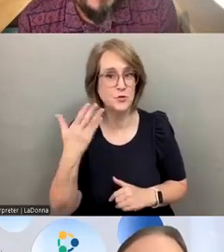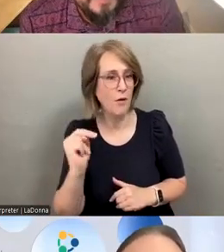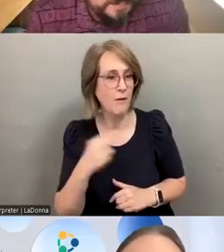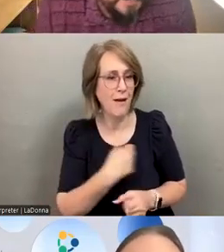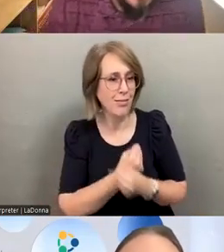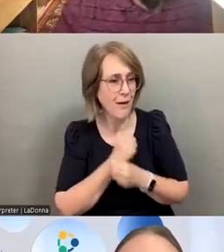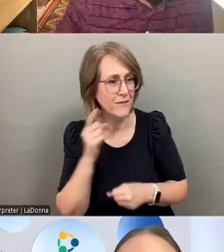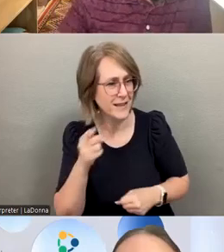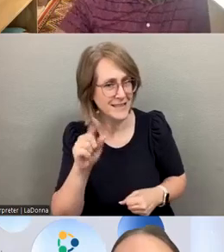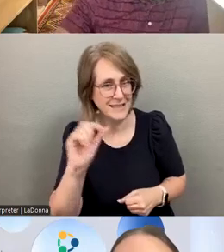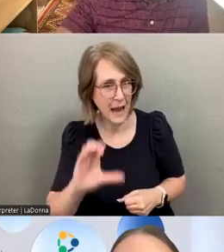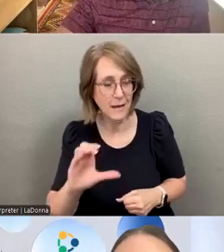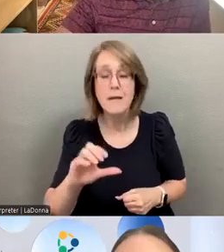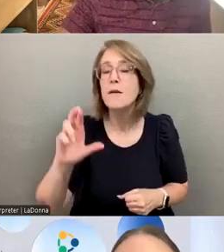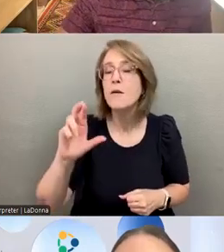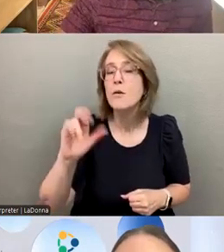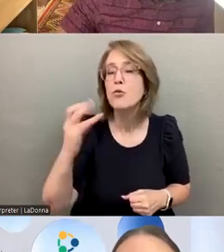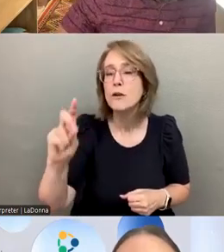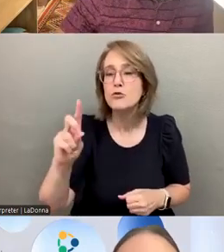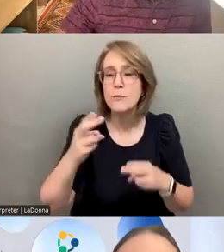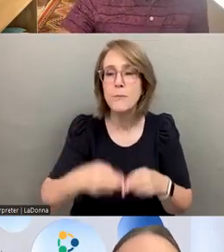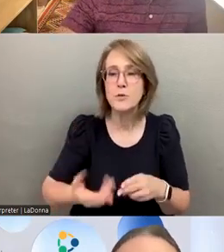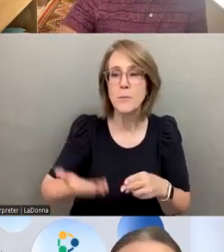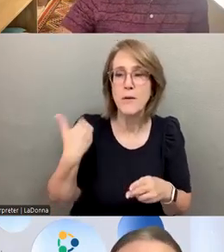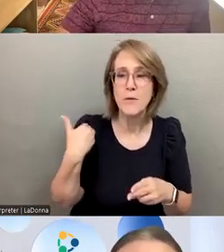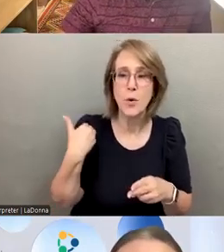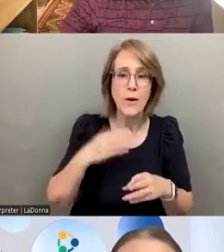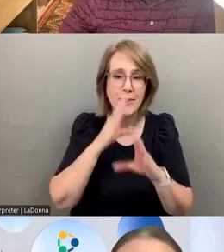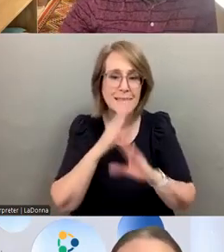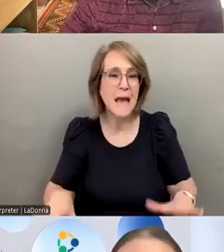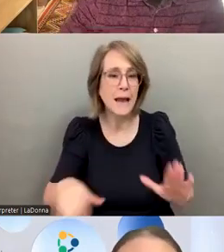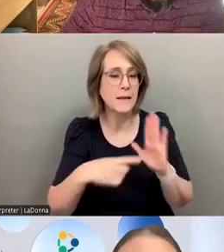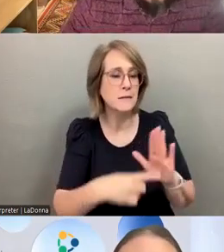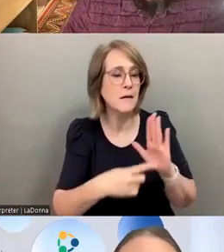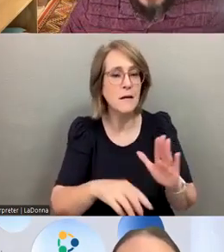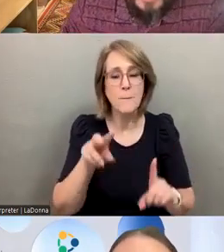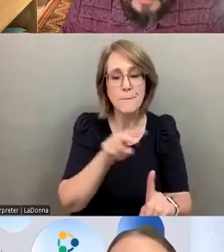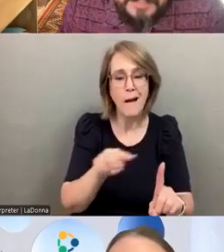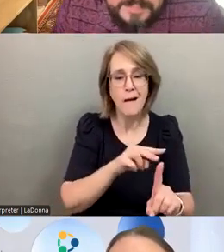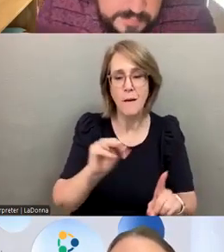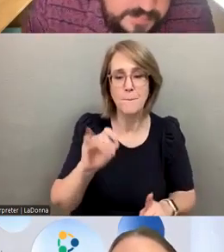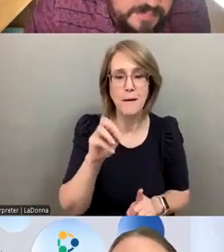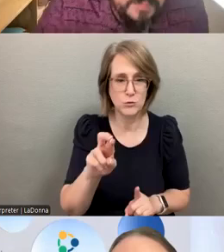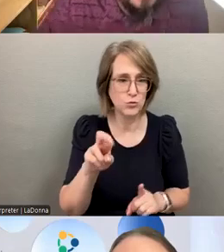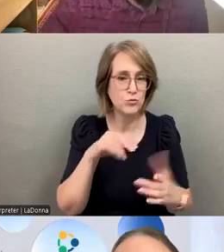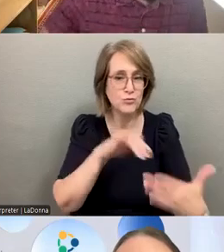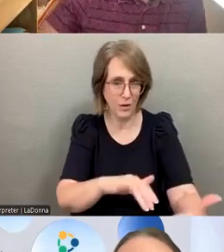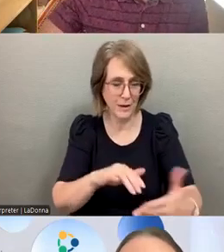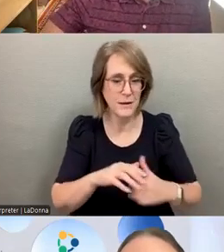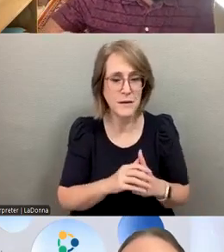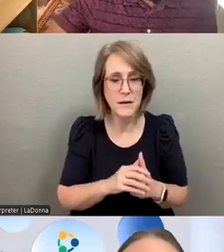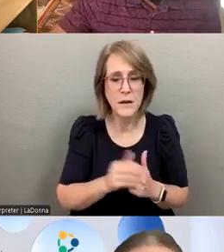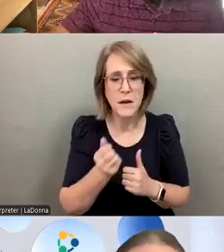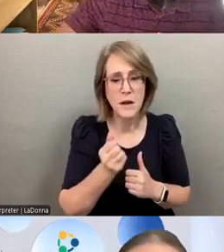And Richard had earlier said something about the silent monitoring study back in days of yore with Brian Mashara. A